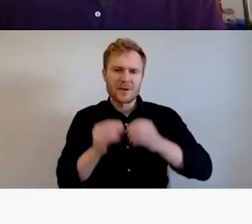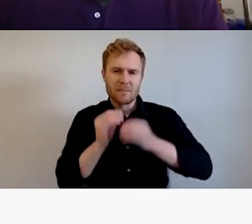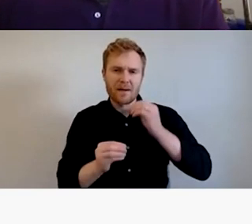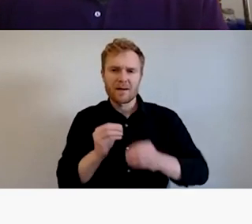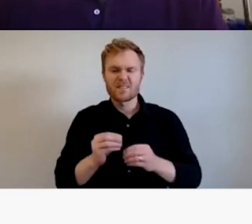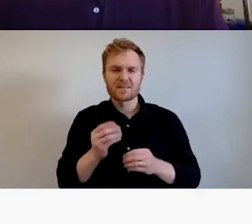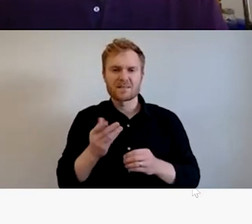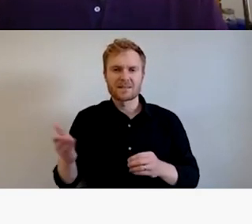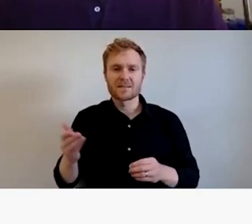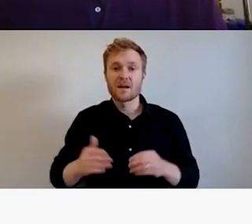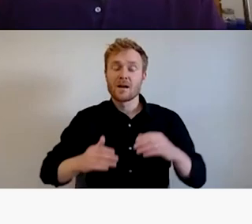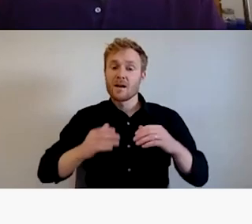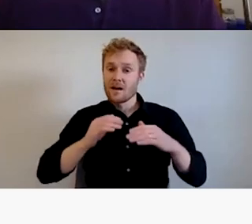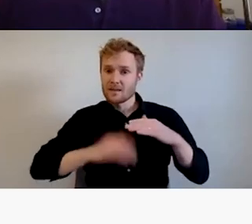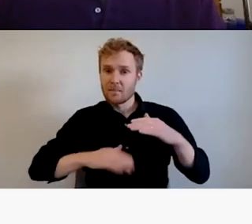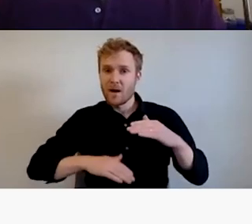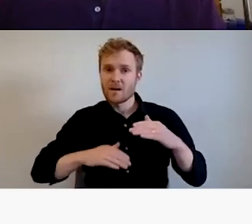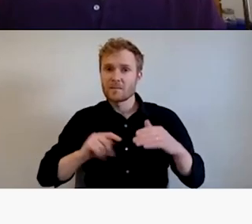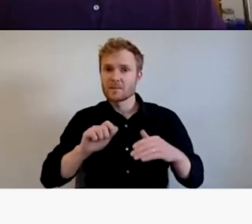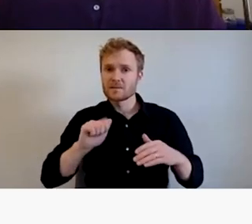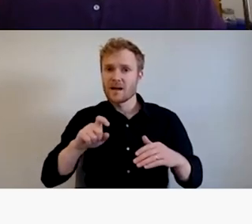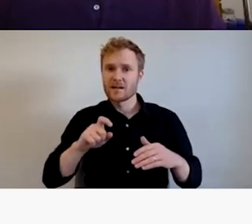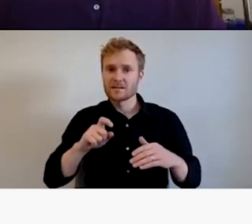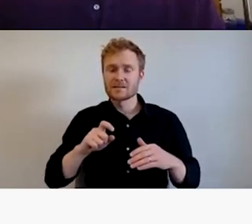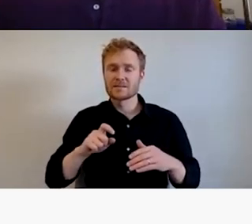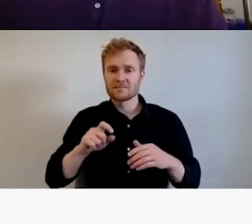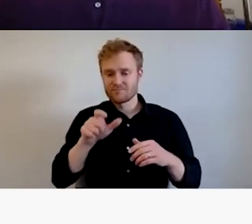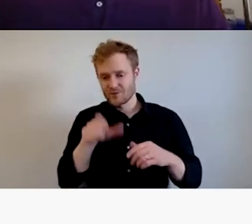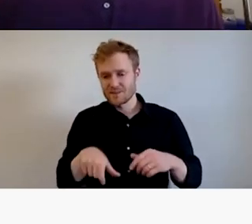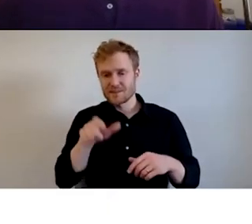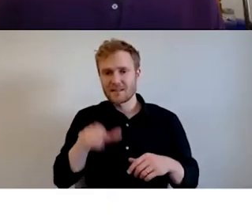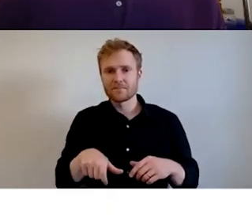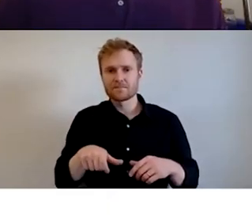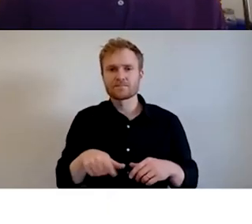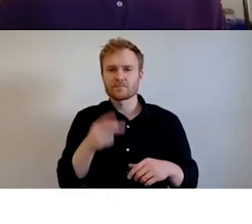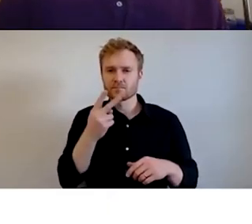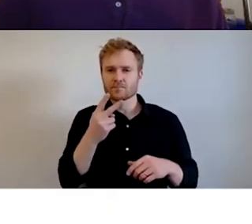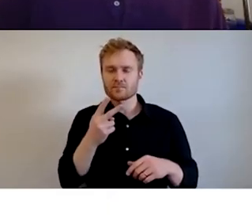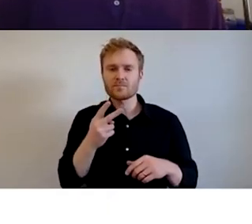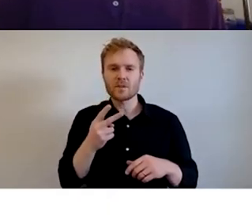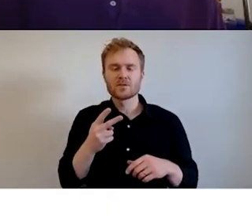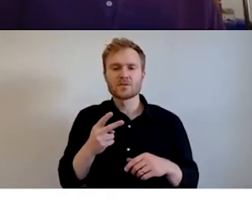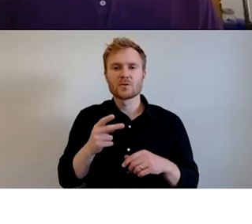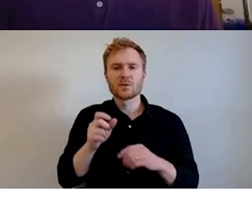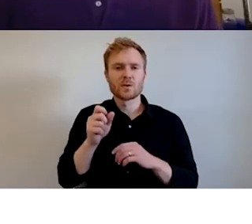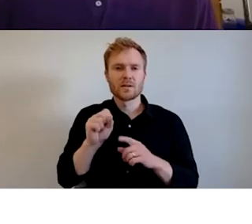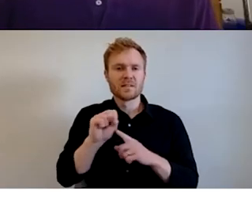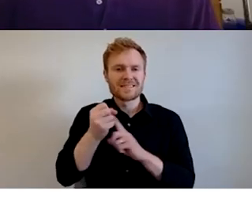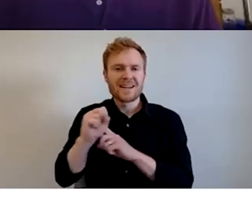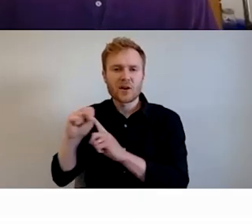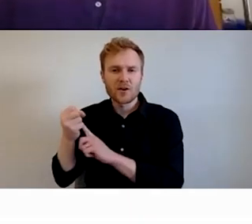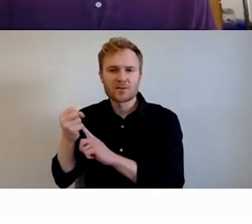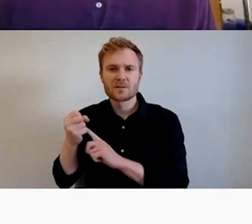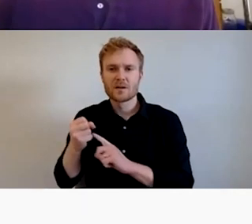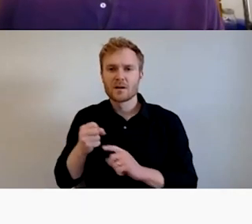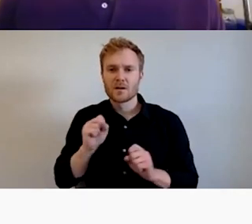tax receipt, there's two budget simulations. Um, we're going to go to capital and this is where you can, you can, you can